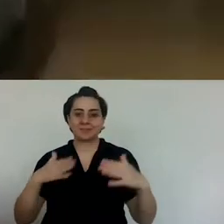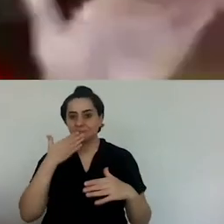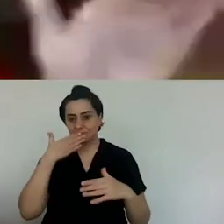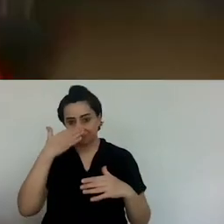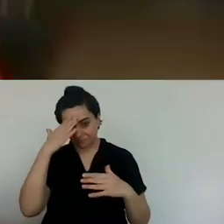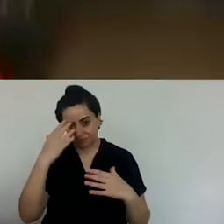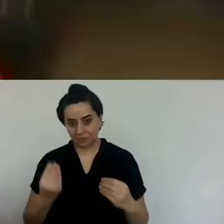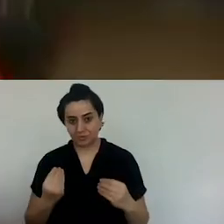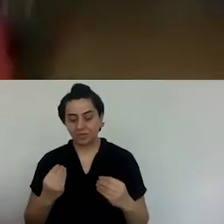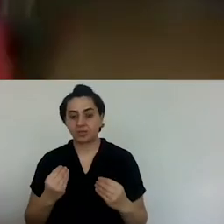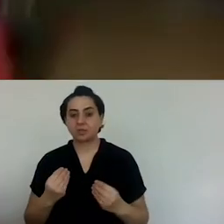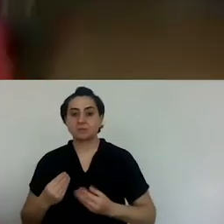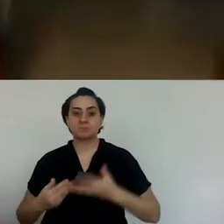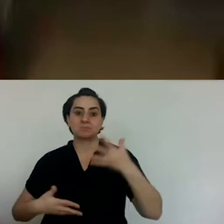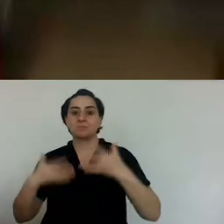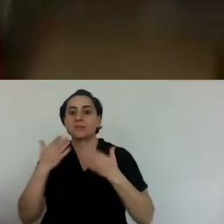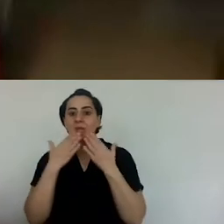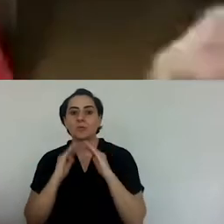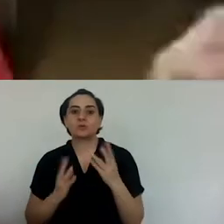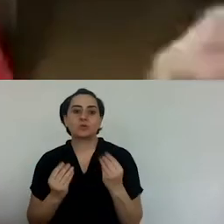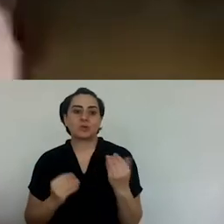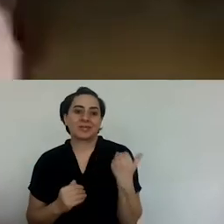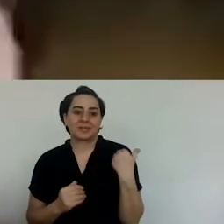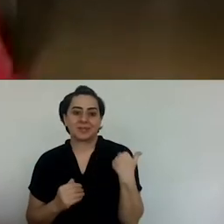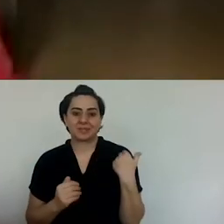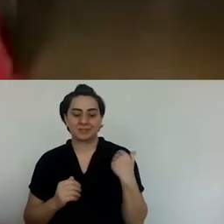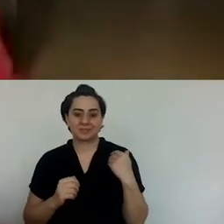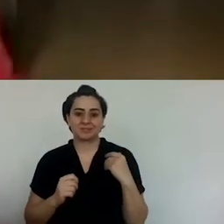Church, very close to Tavuan School.